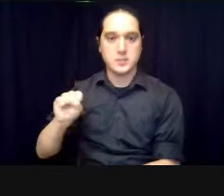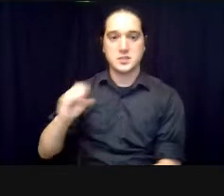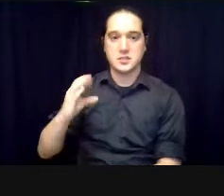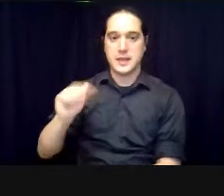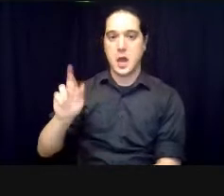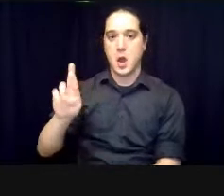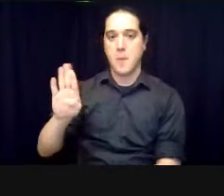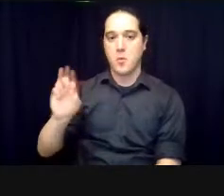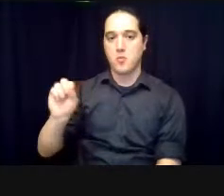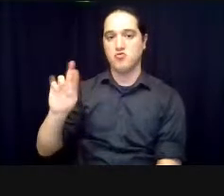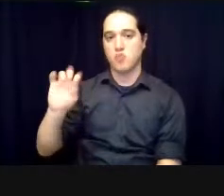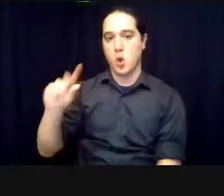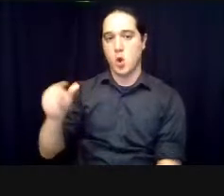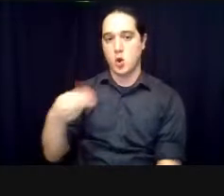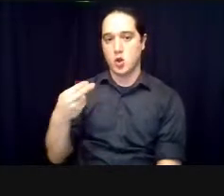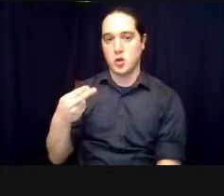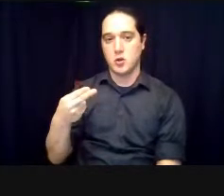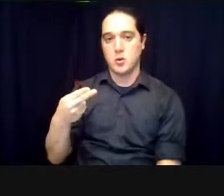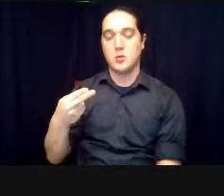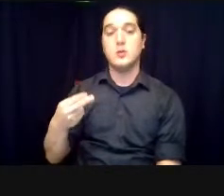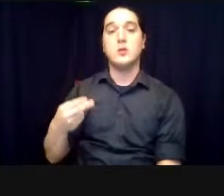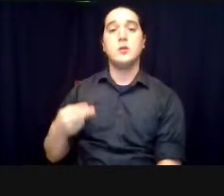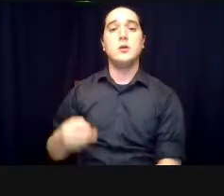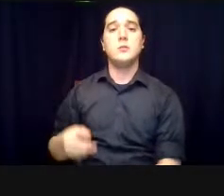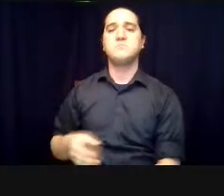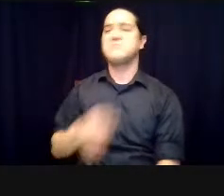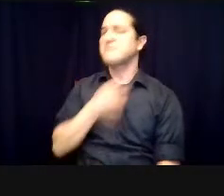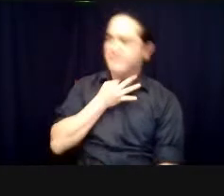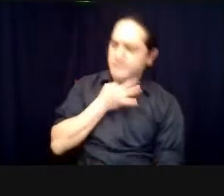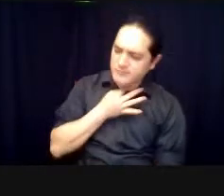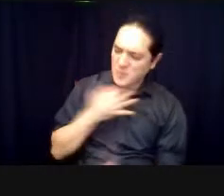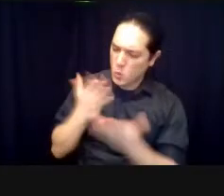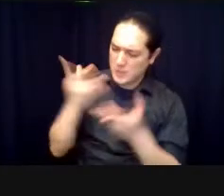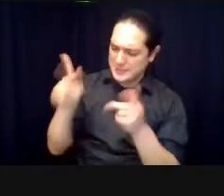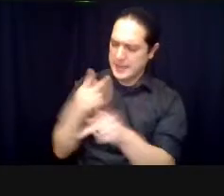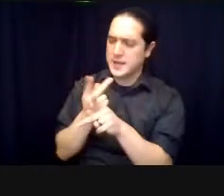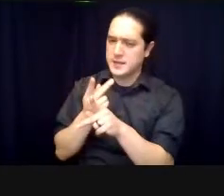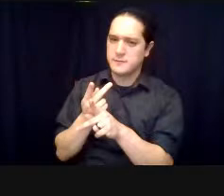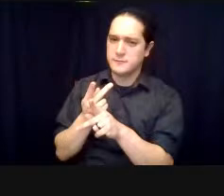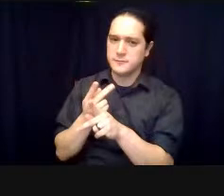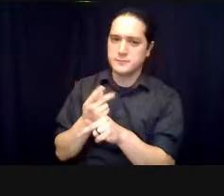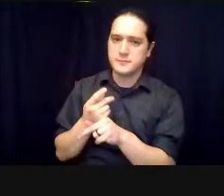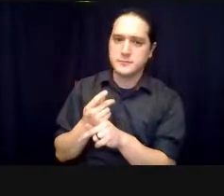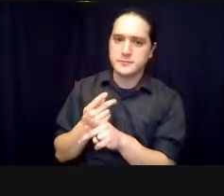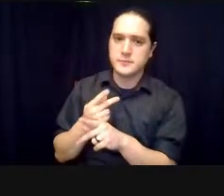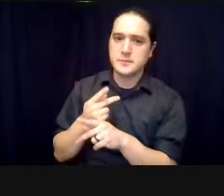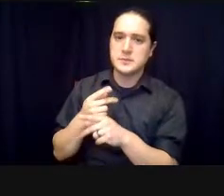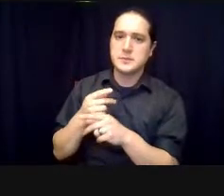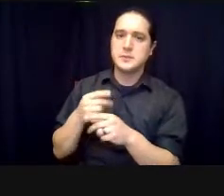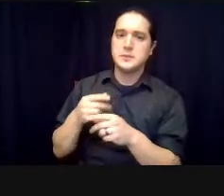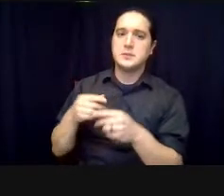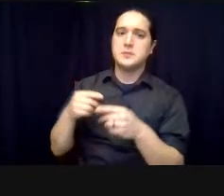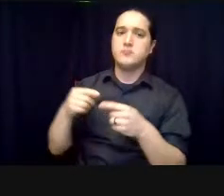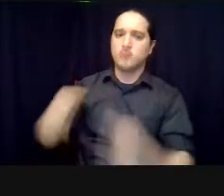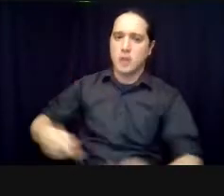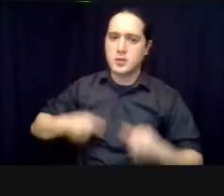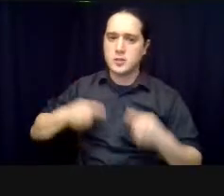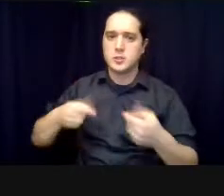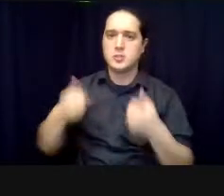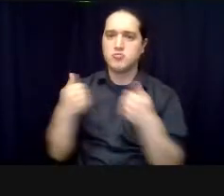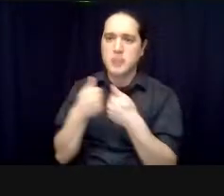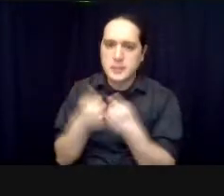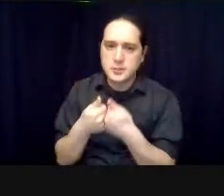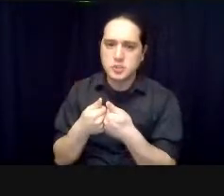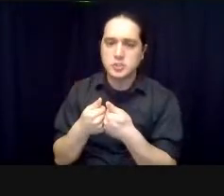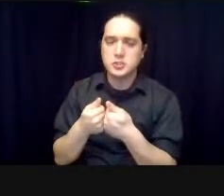challenges did matt and stacy face in telling the story stacy did you want to talk about the challenges yeah